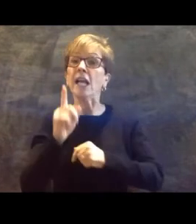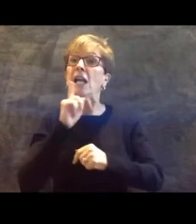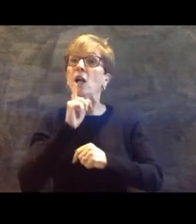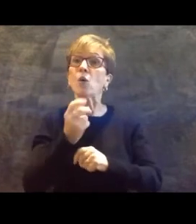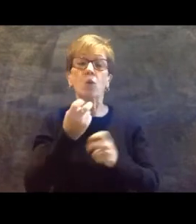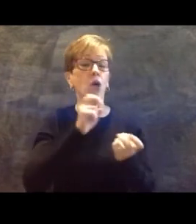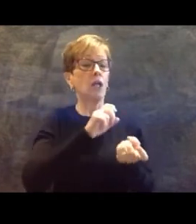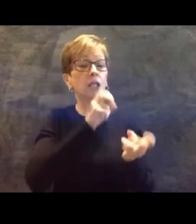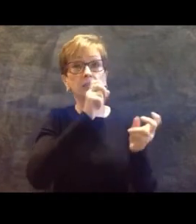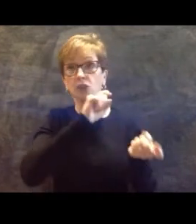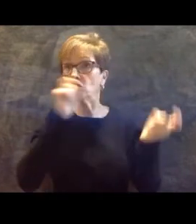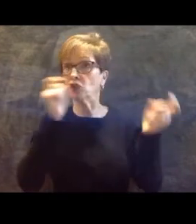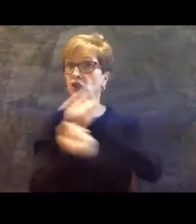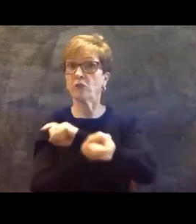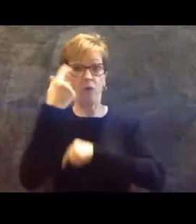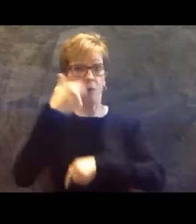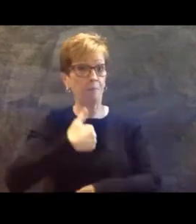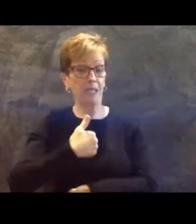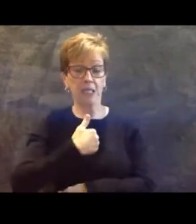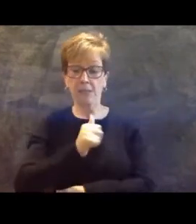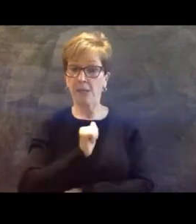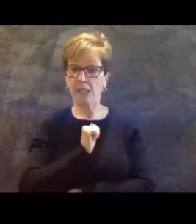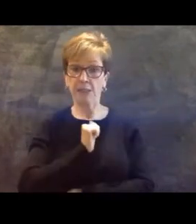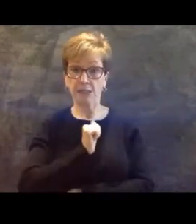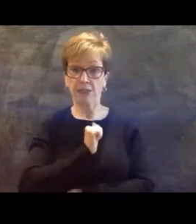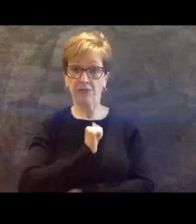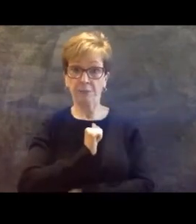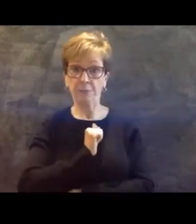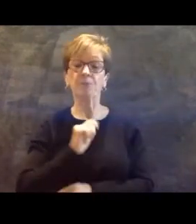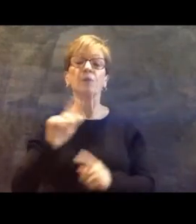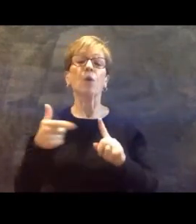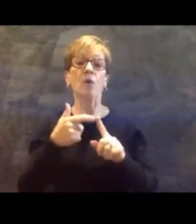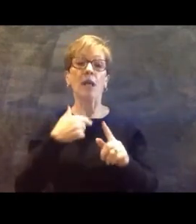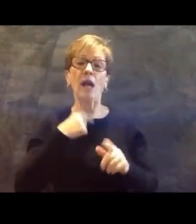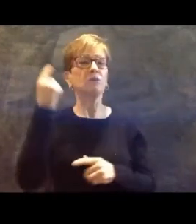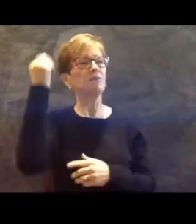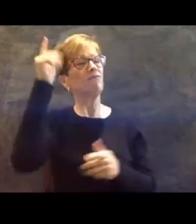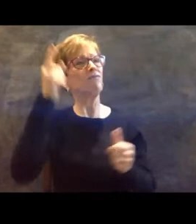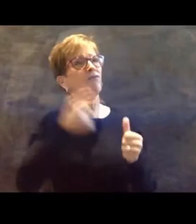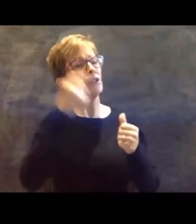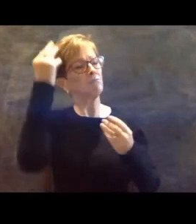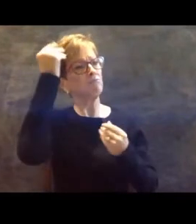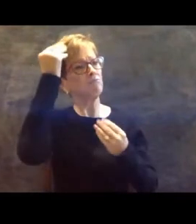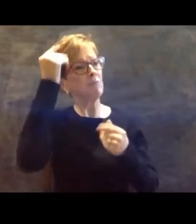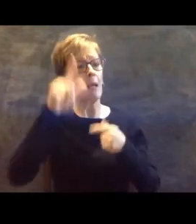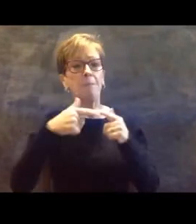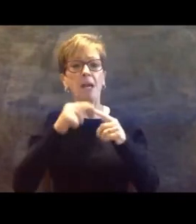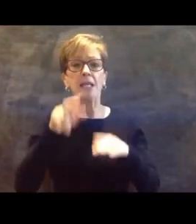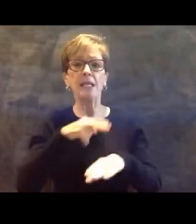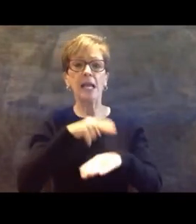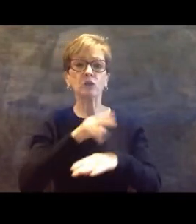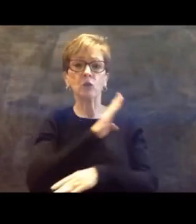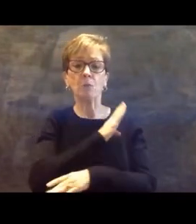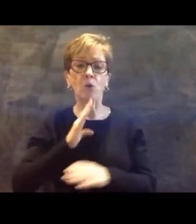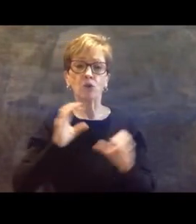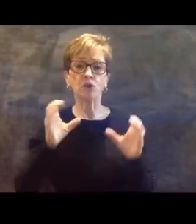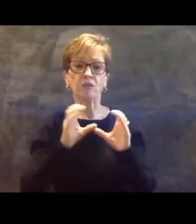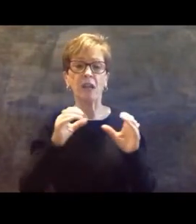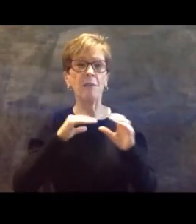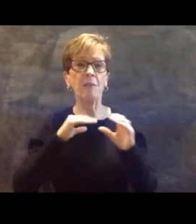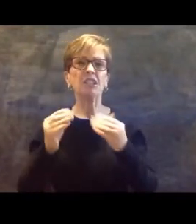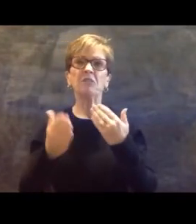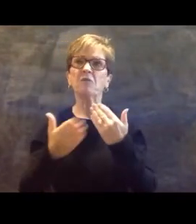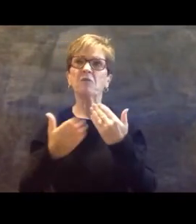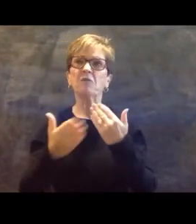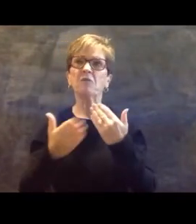When I was initially considering board certification, I'd been teaching for more than a decade and